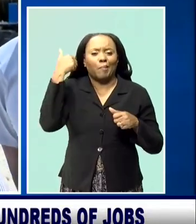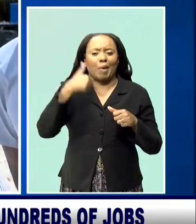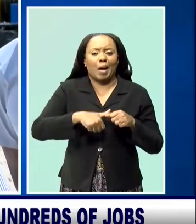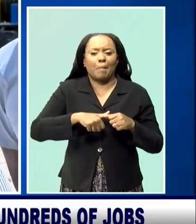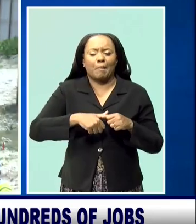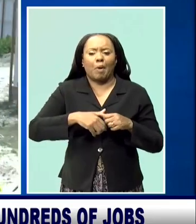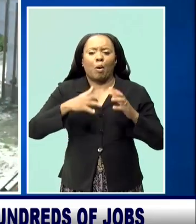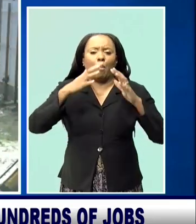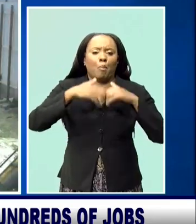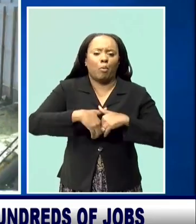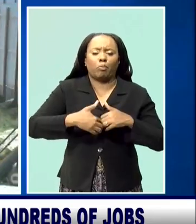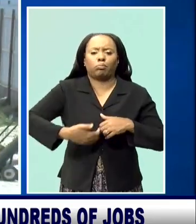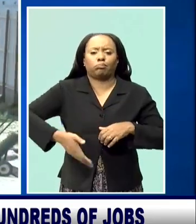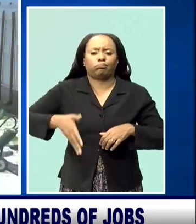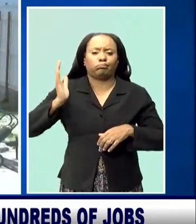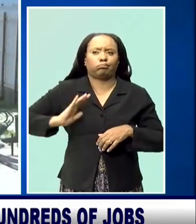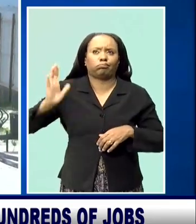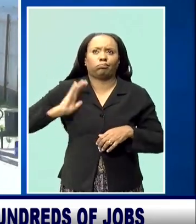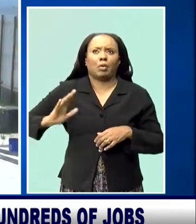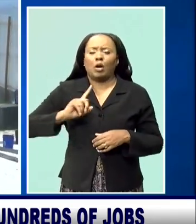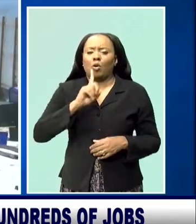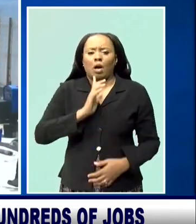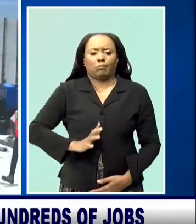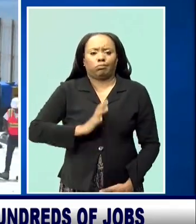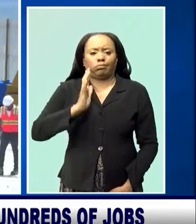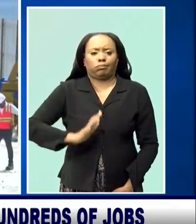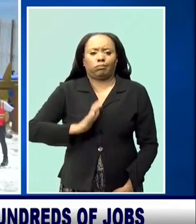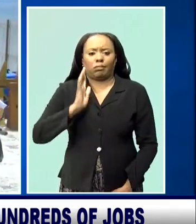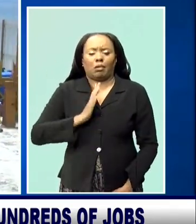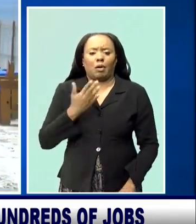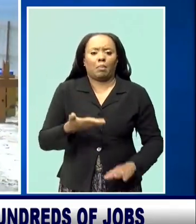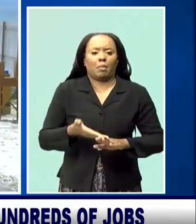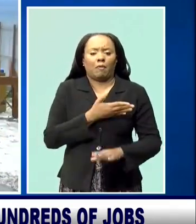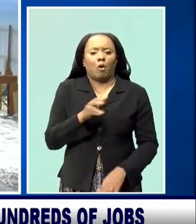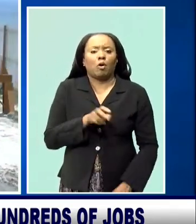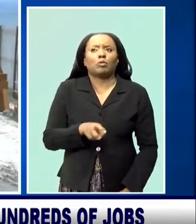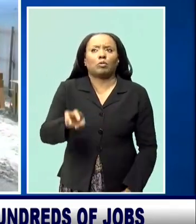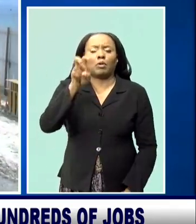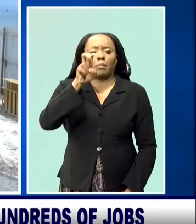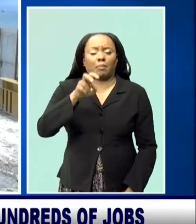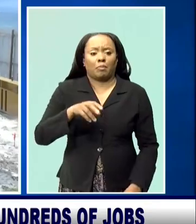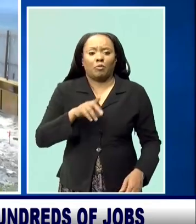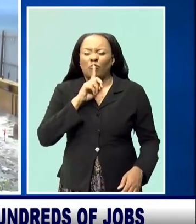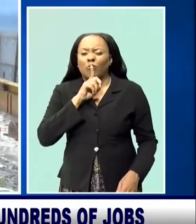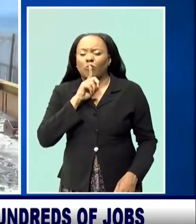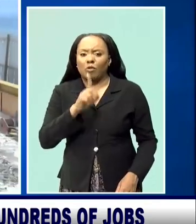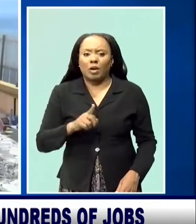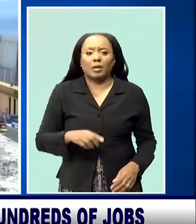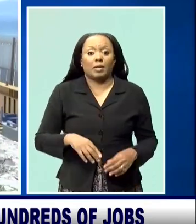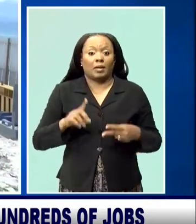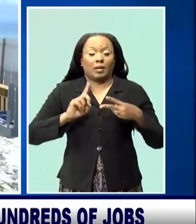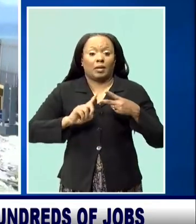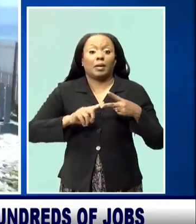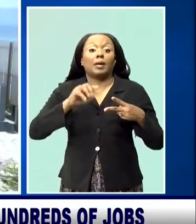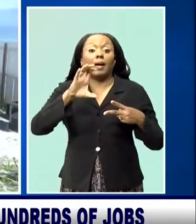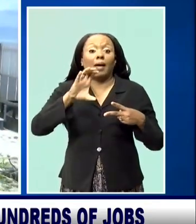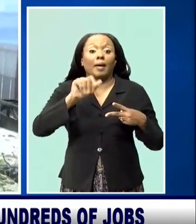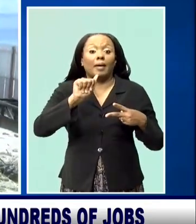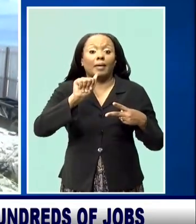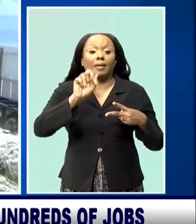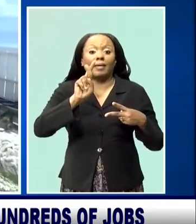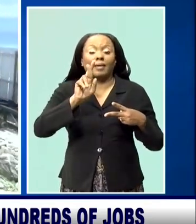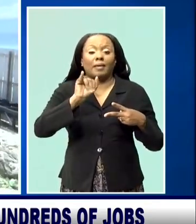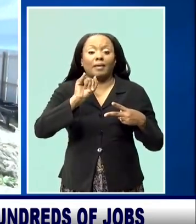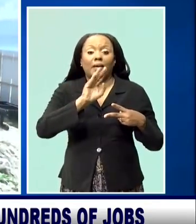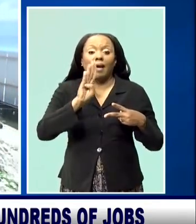But it was one of Barbados' premium hotels in the days before tourism was popular. And two, Caribbean next door. So that